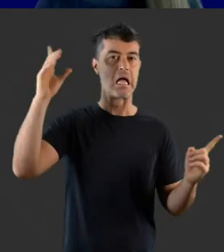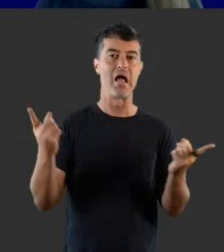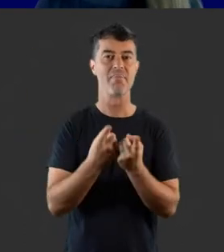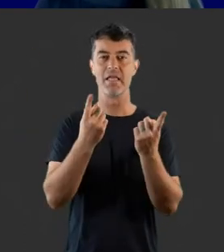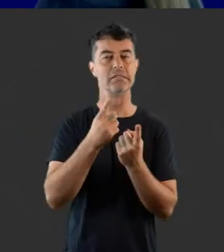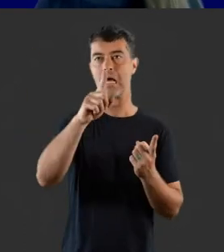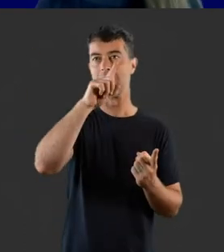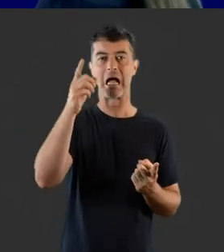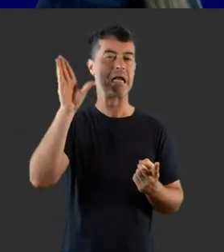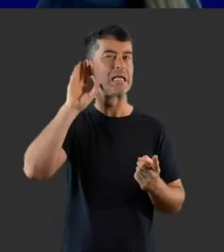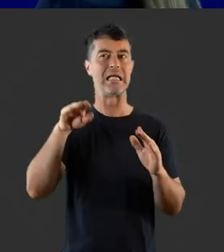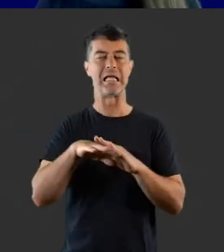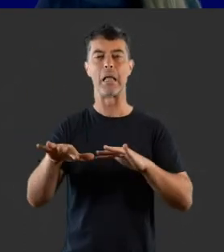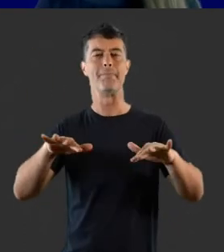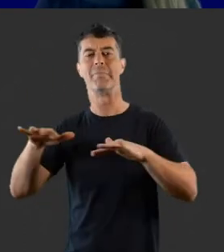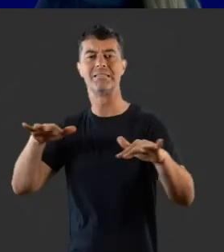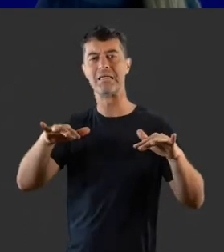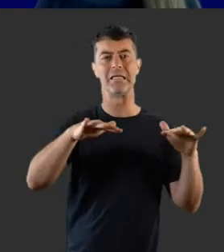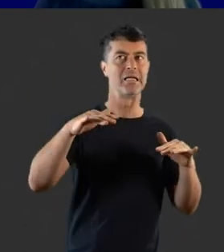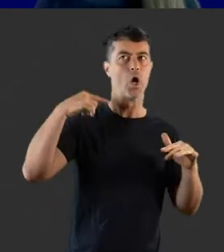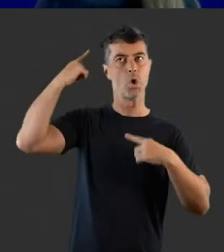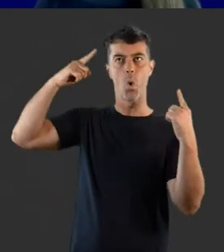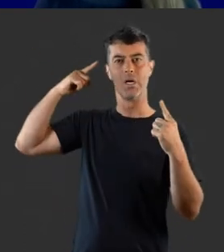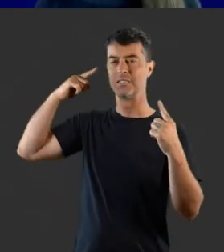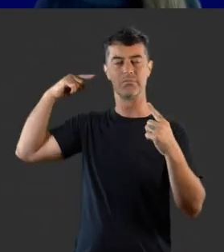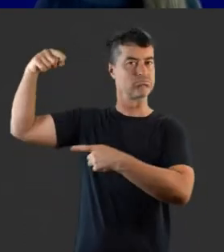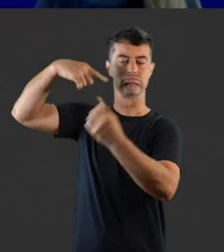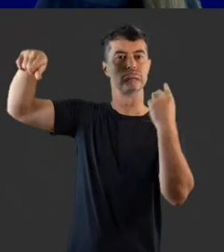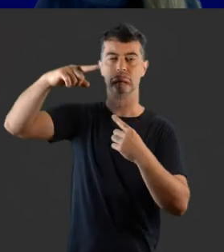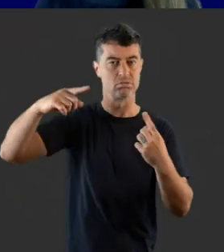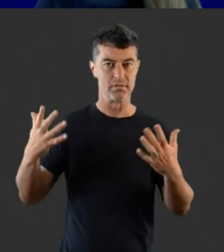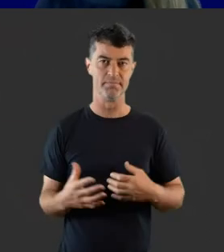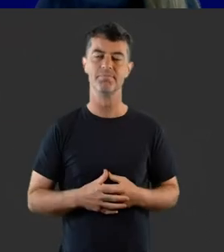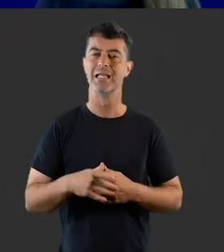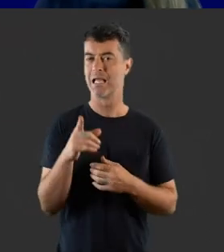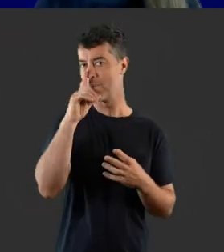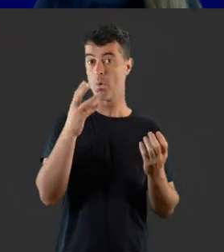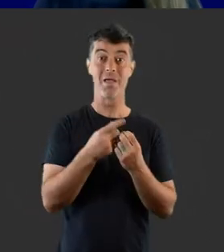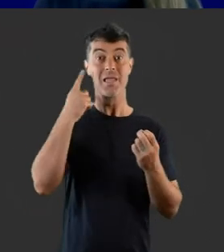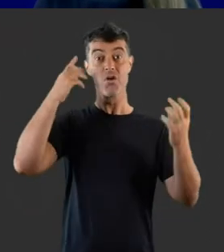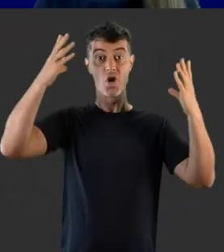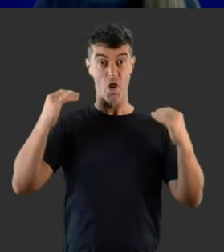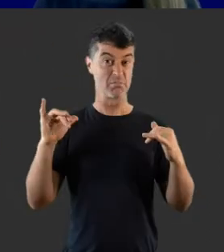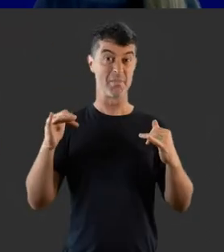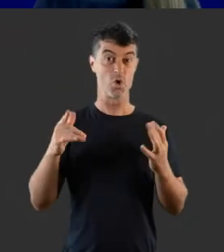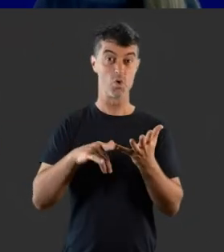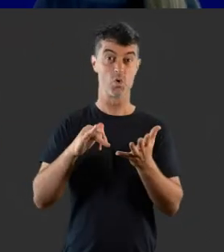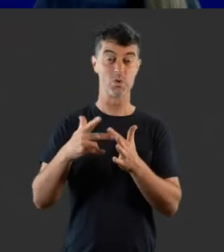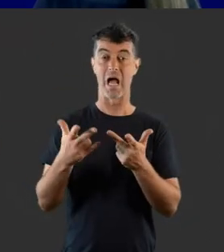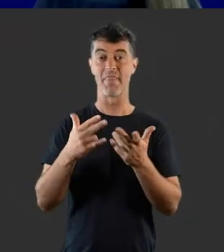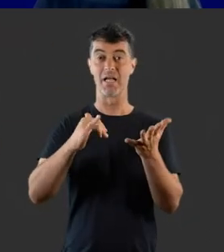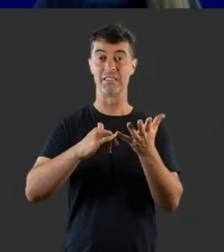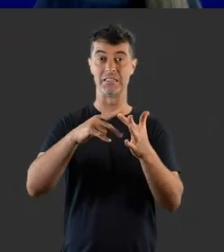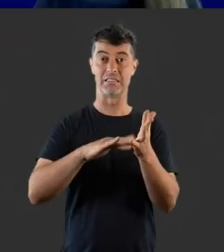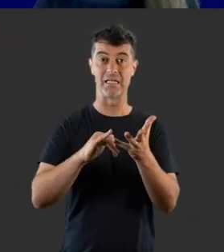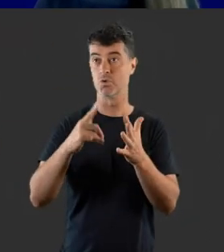they can hear things that they can't hear in busier or noisier environments. People with hearing loss may also